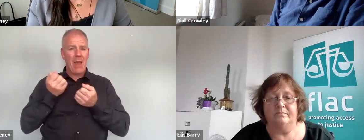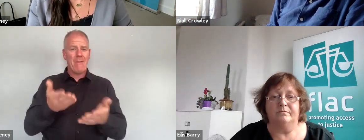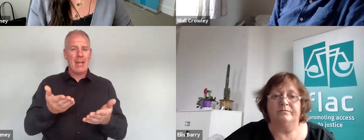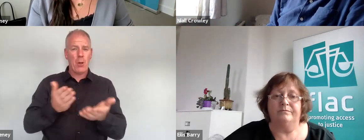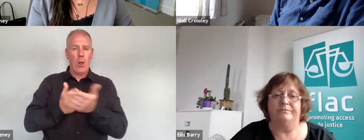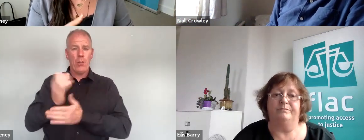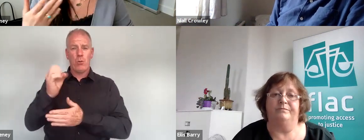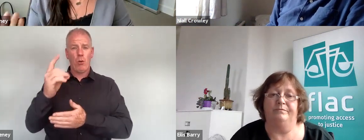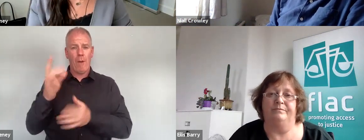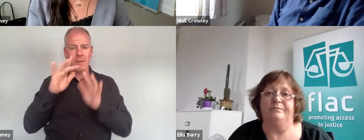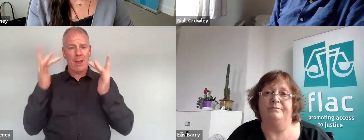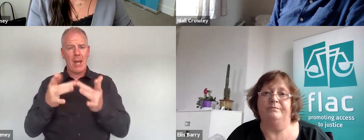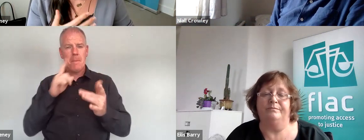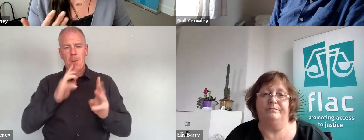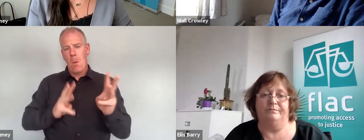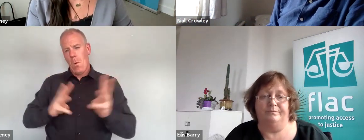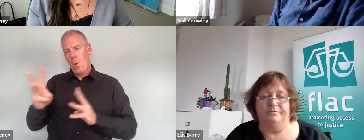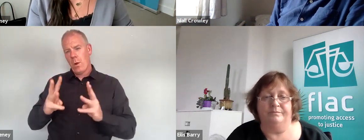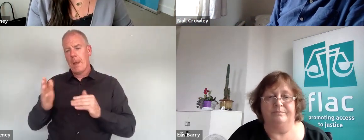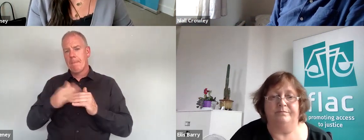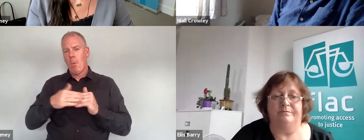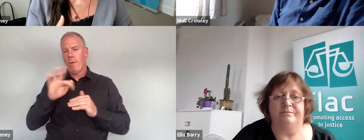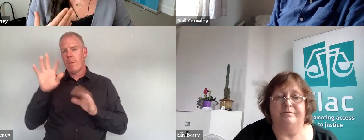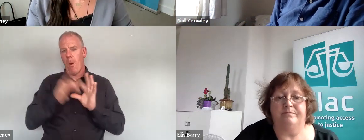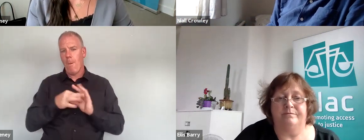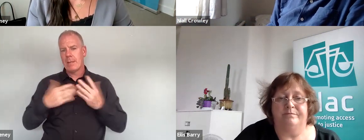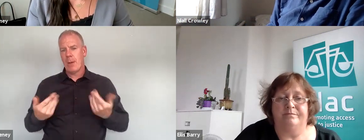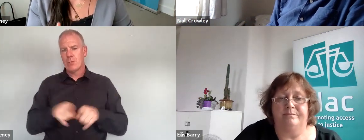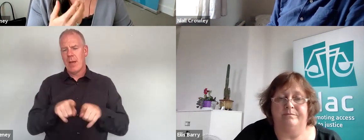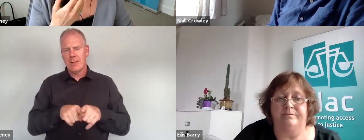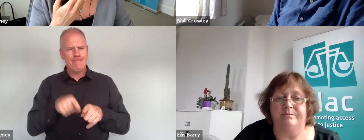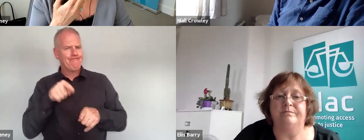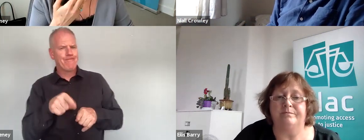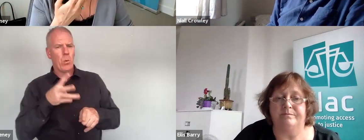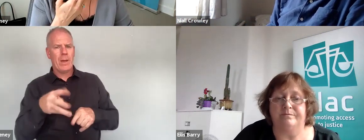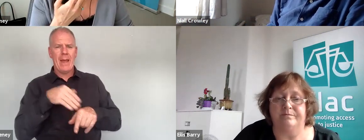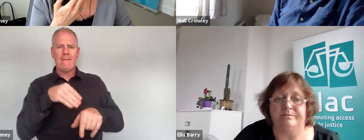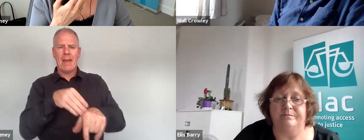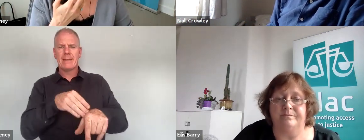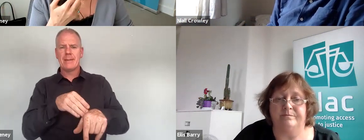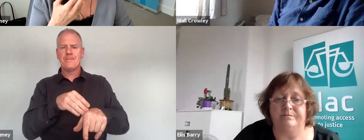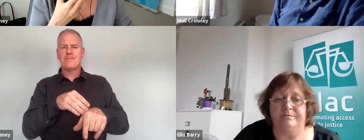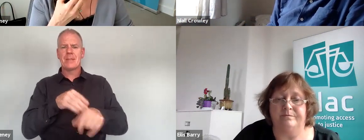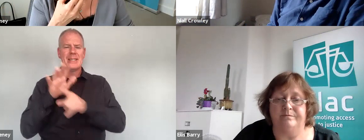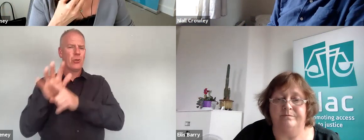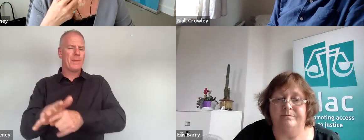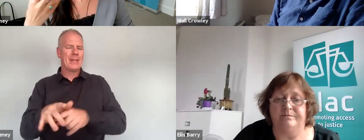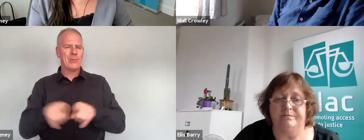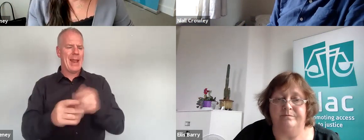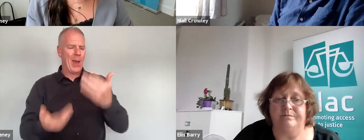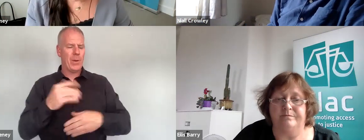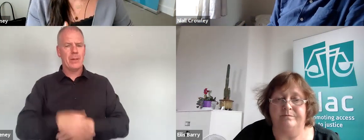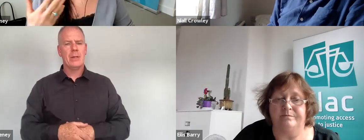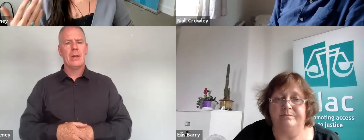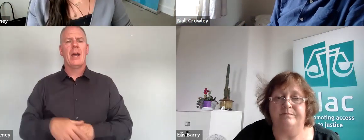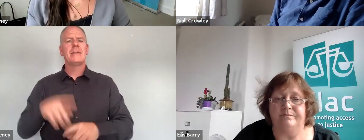the COVID period online but working will be more remotely facilitated and how does that play out in terms of discrimination and the